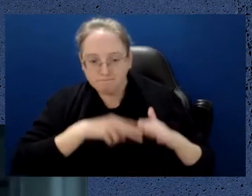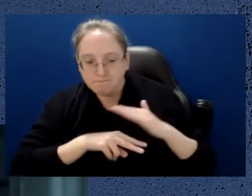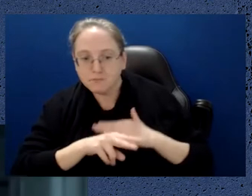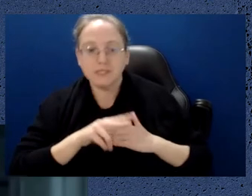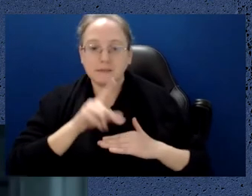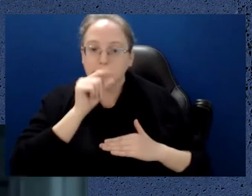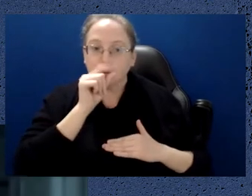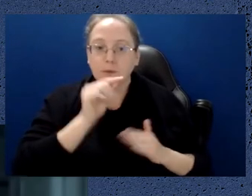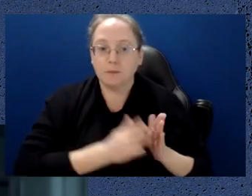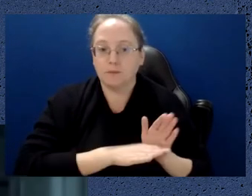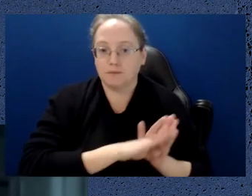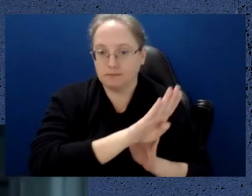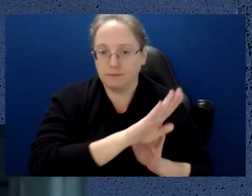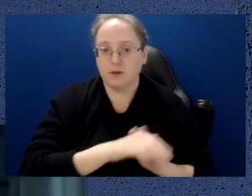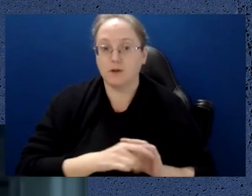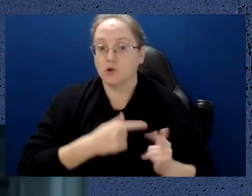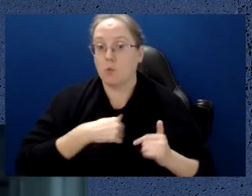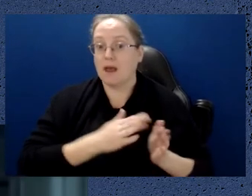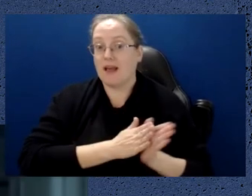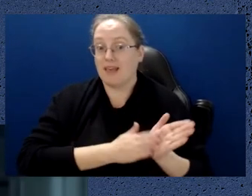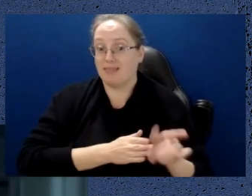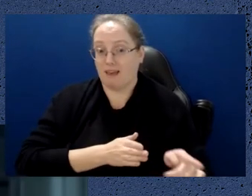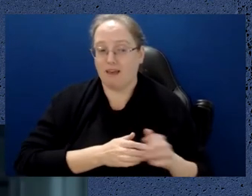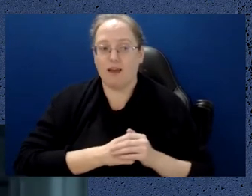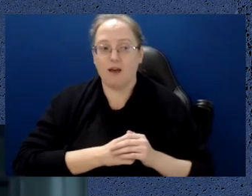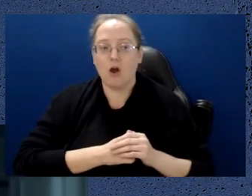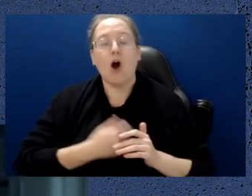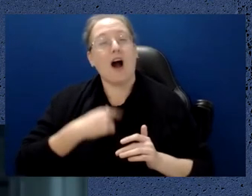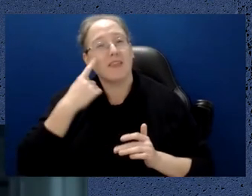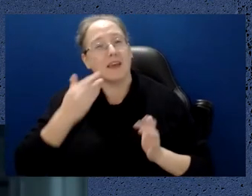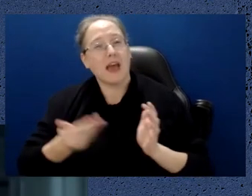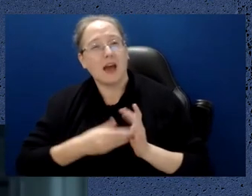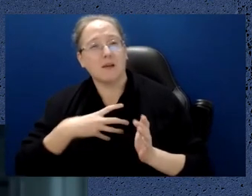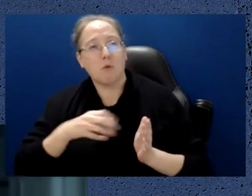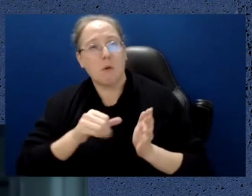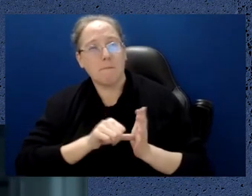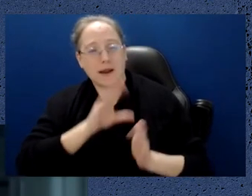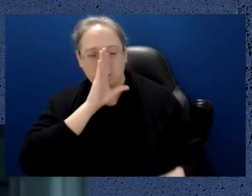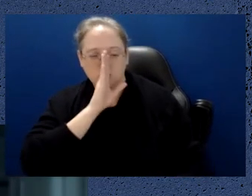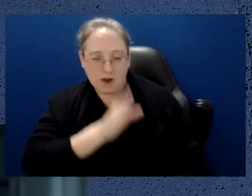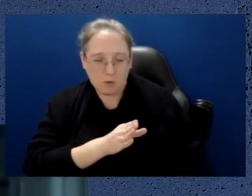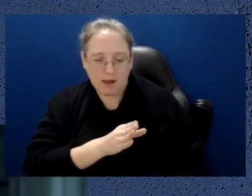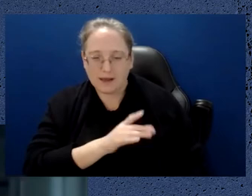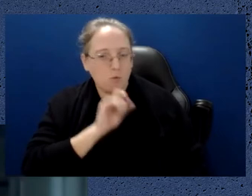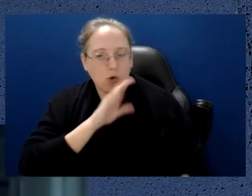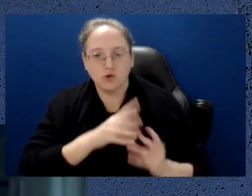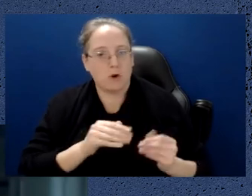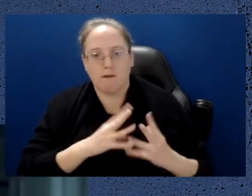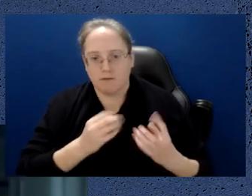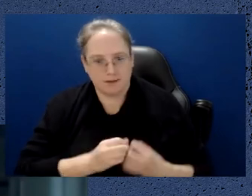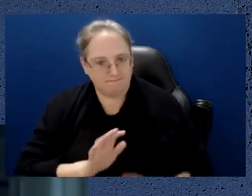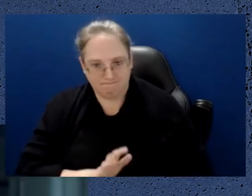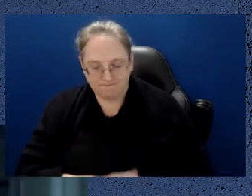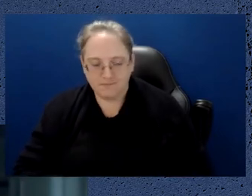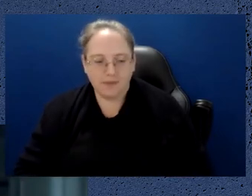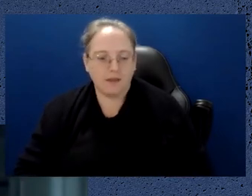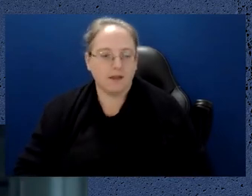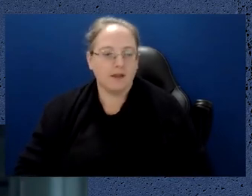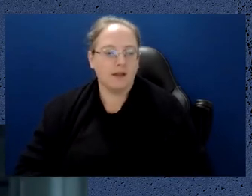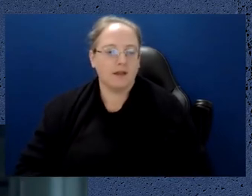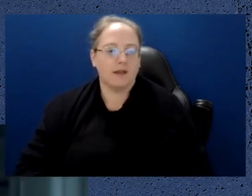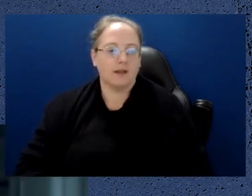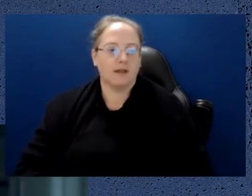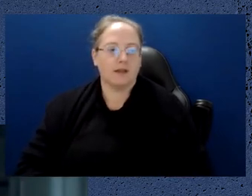believe that throwing more money at it is going to solve the problem. And the other thing is you've got to look at the